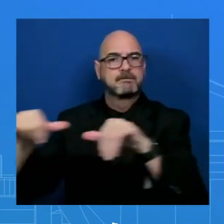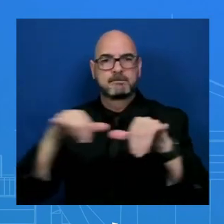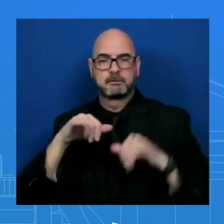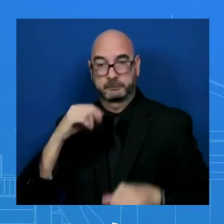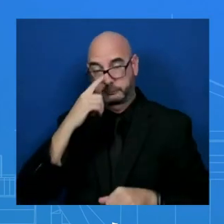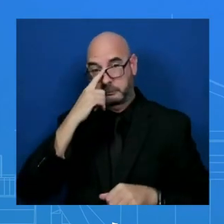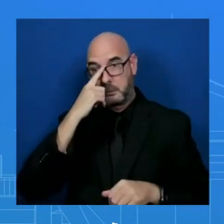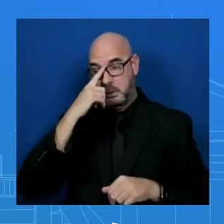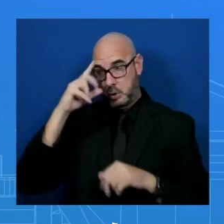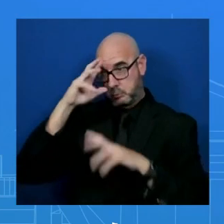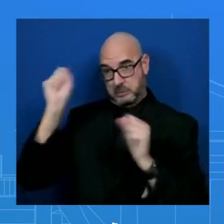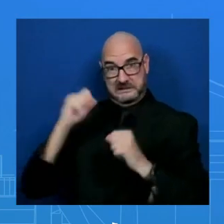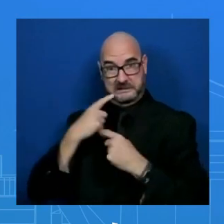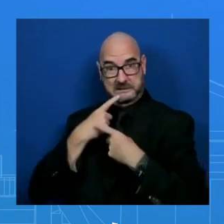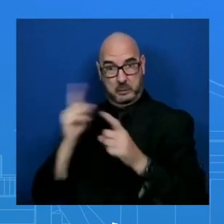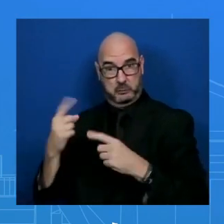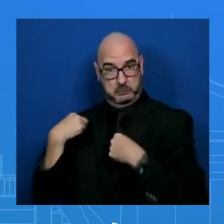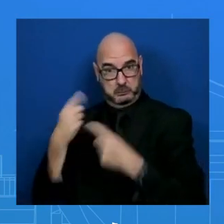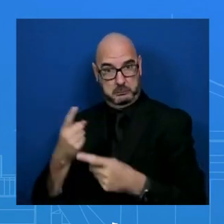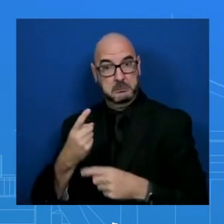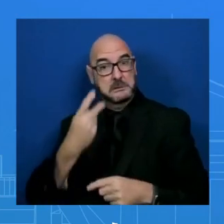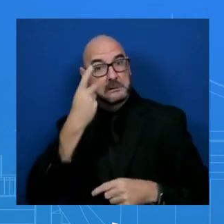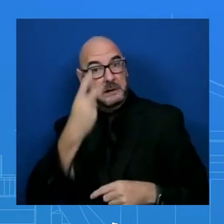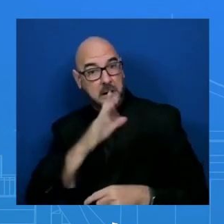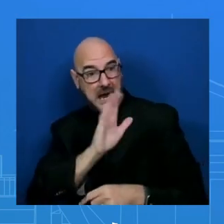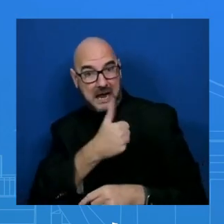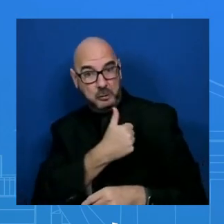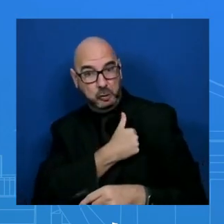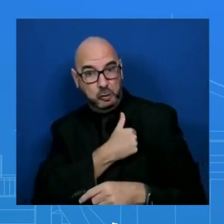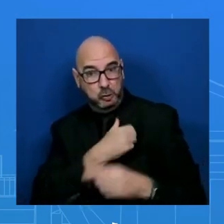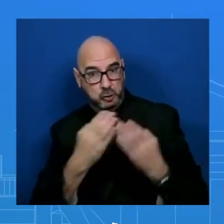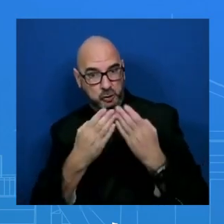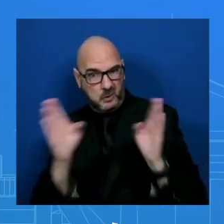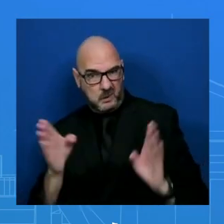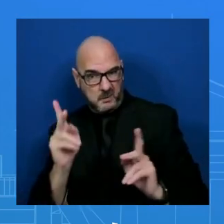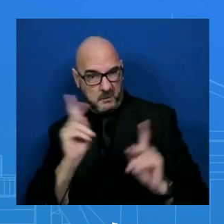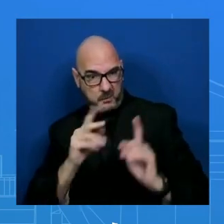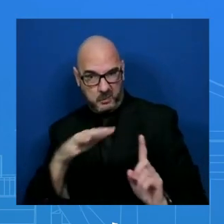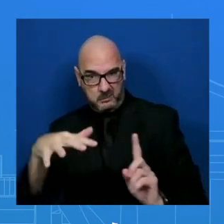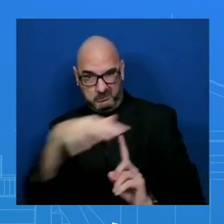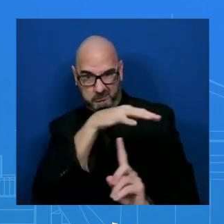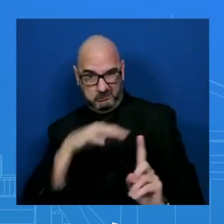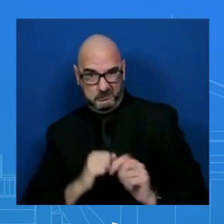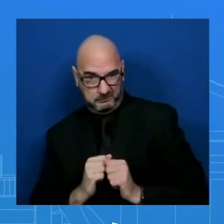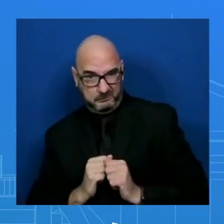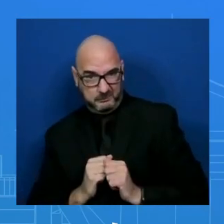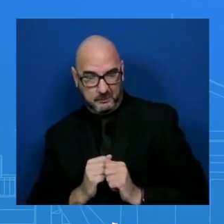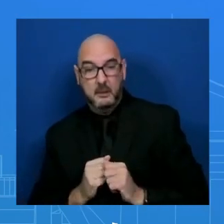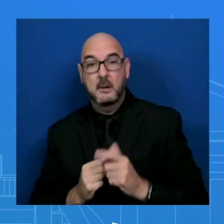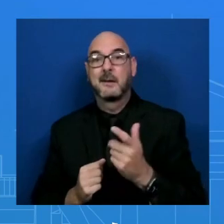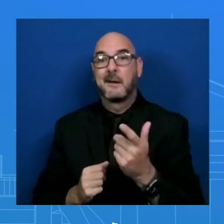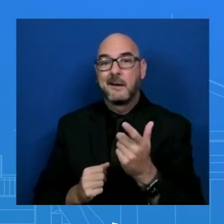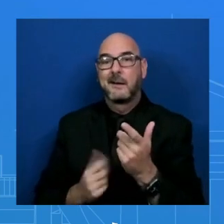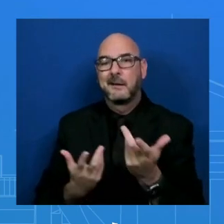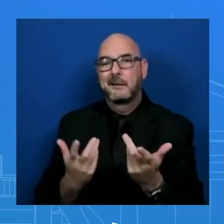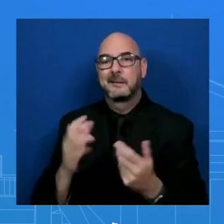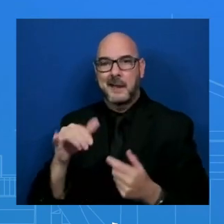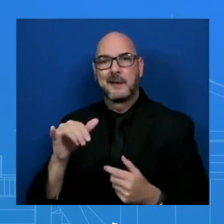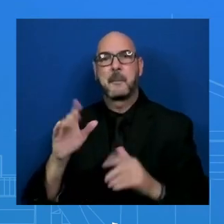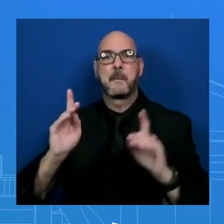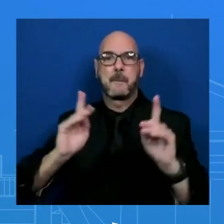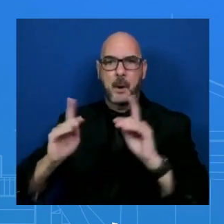where public attitudes are that they have been surprisingly resilient despite the constant assertion that the bottom is going to fall out from underneath them.